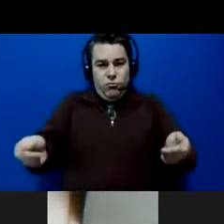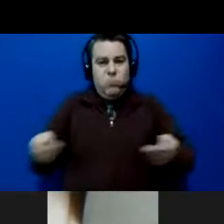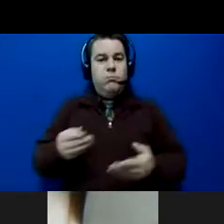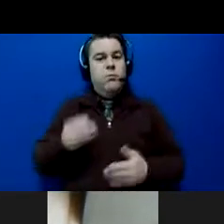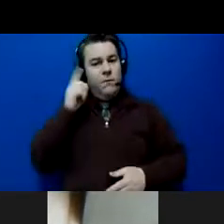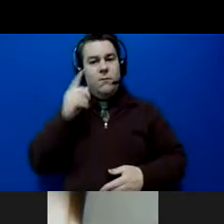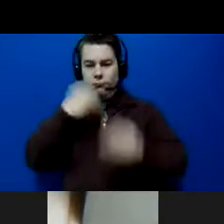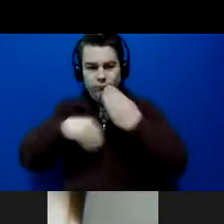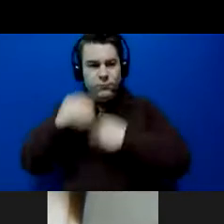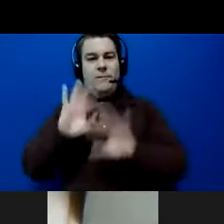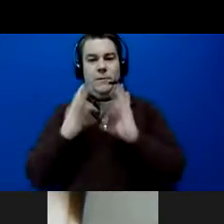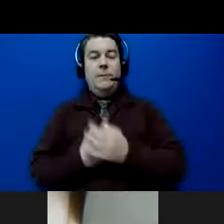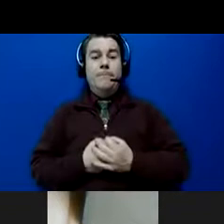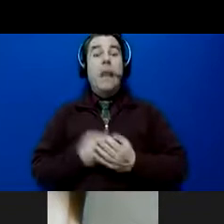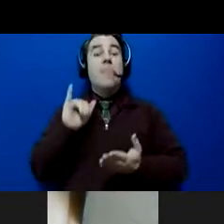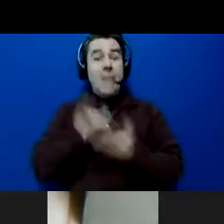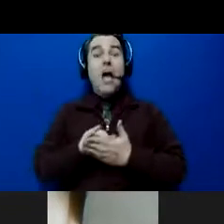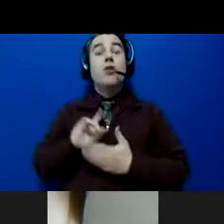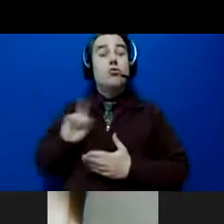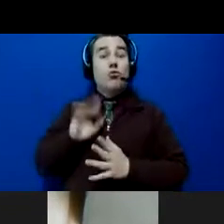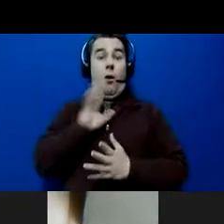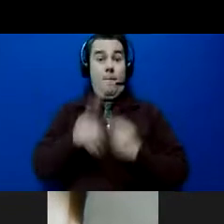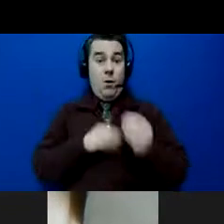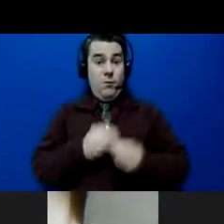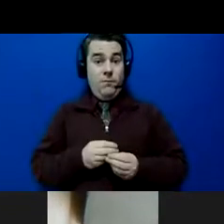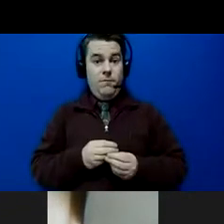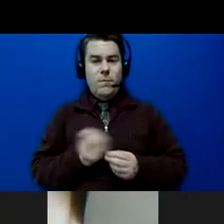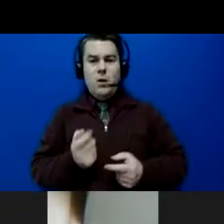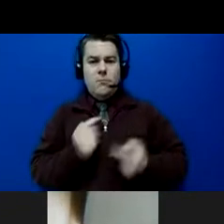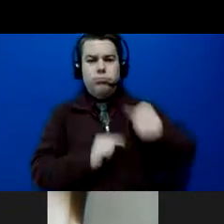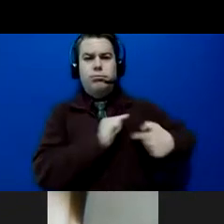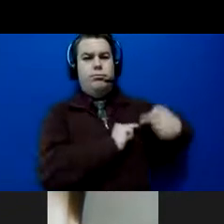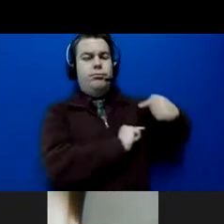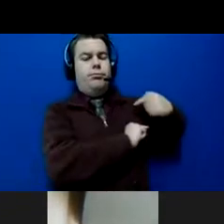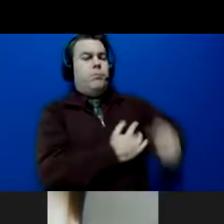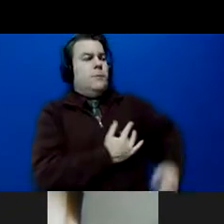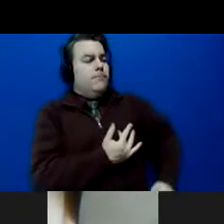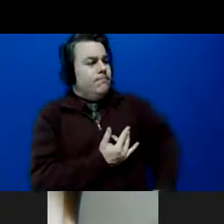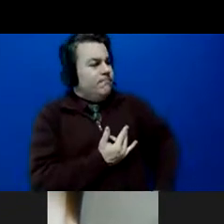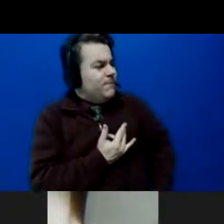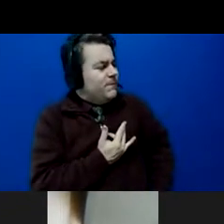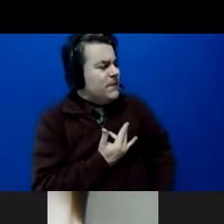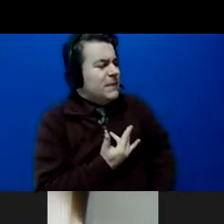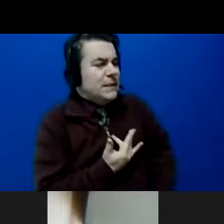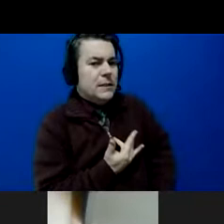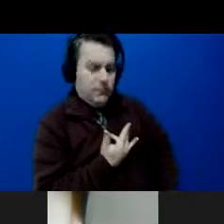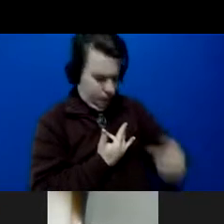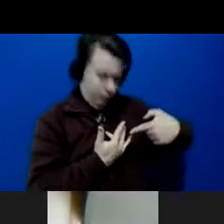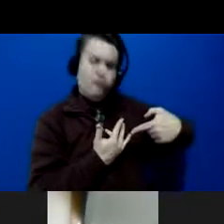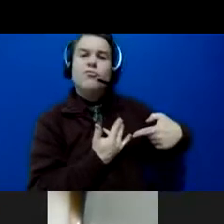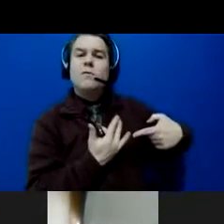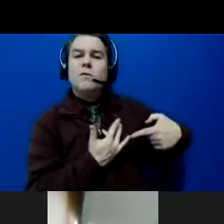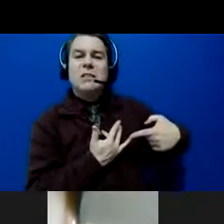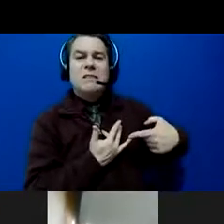That is what she's talking about. Go back to the feeling. What did you feel that you never